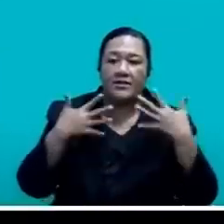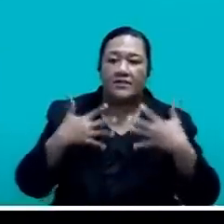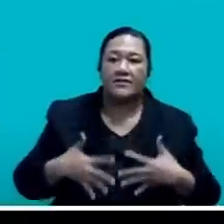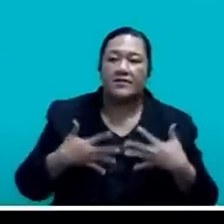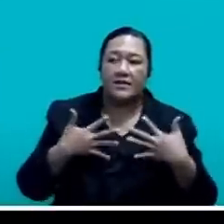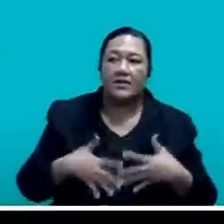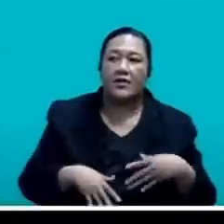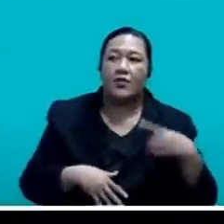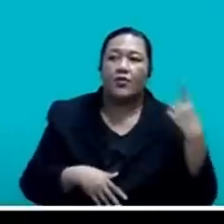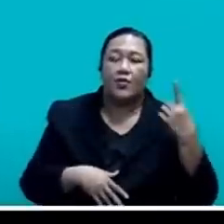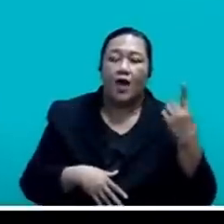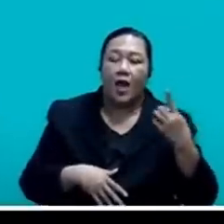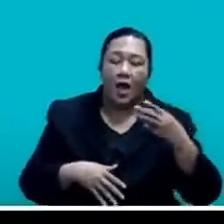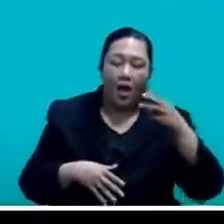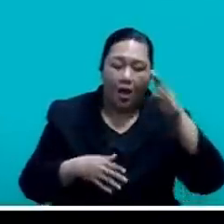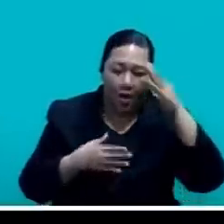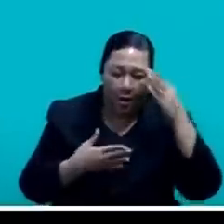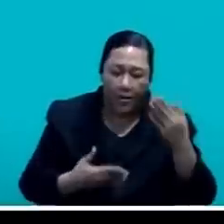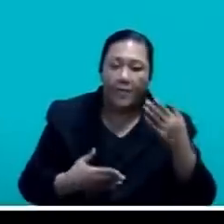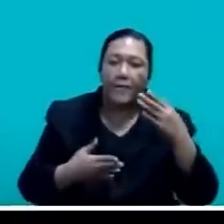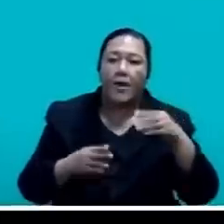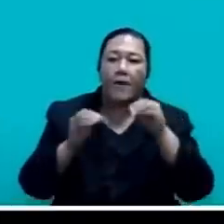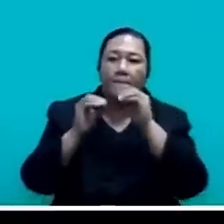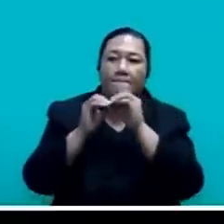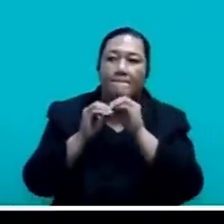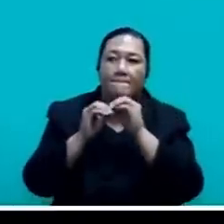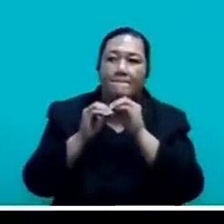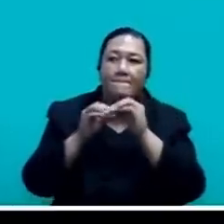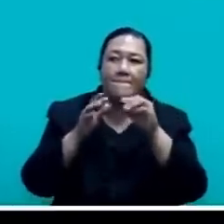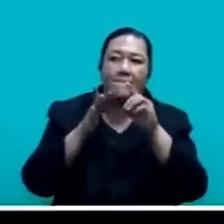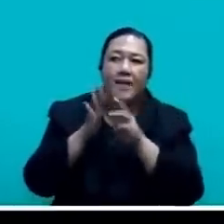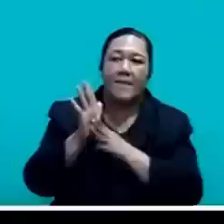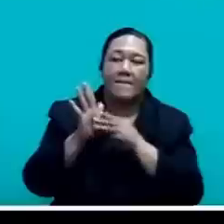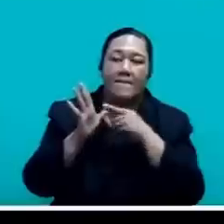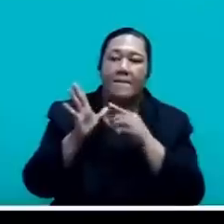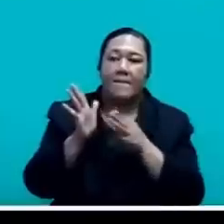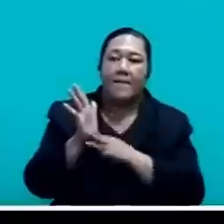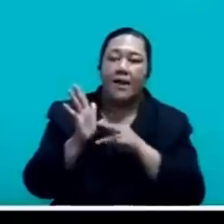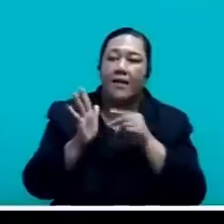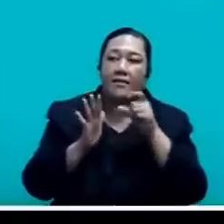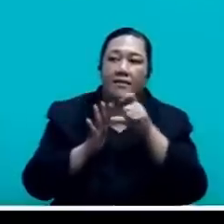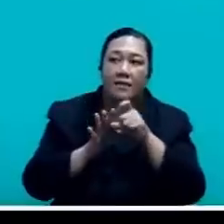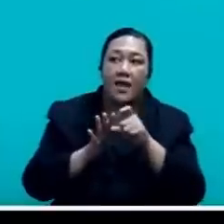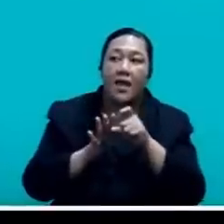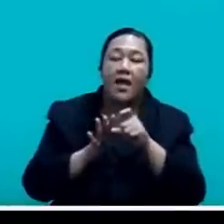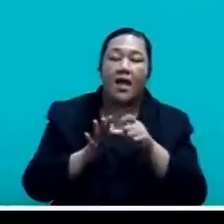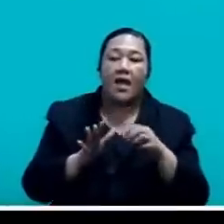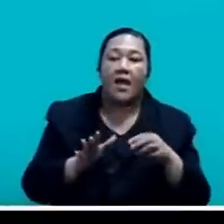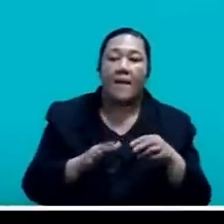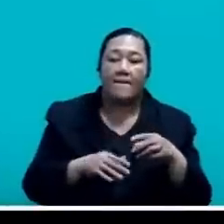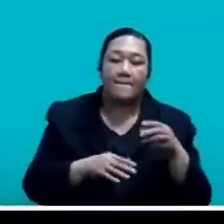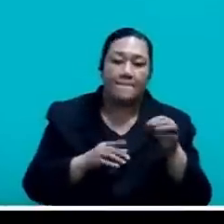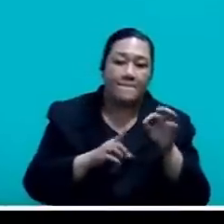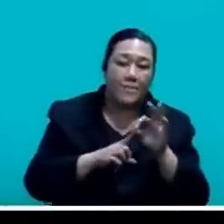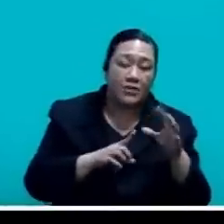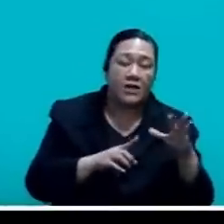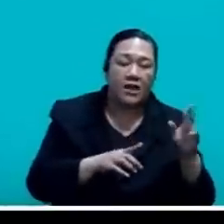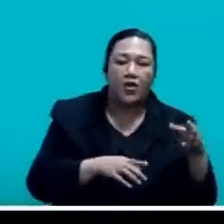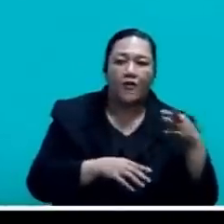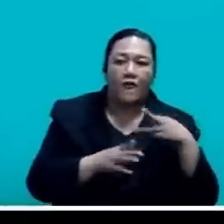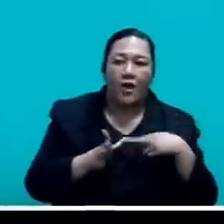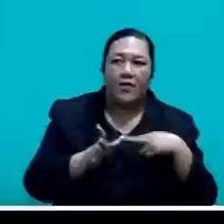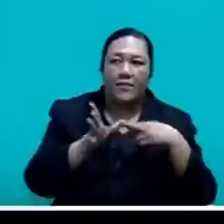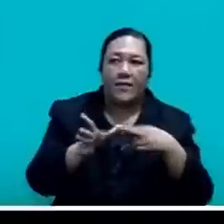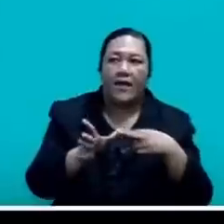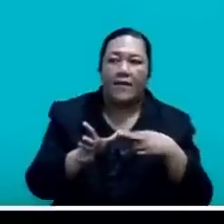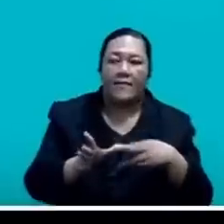Speaker. I the Honorable Professor Bimar Jafa, to give his right of reply. Just before he takes the floor,